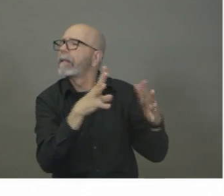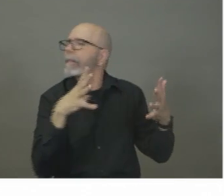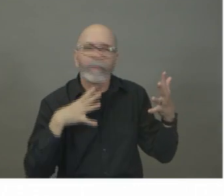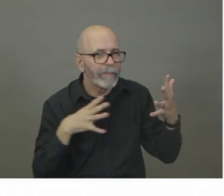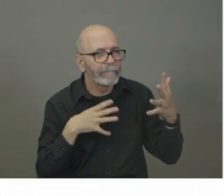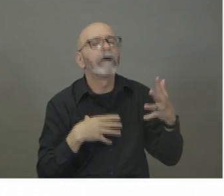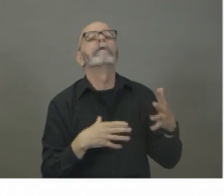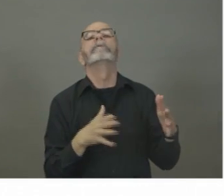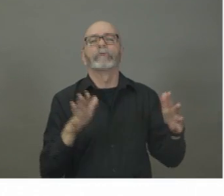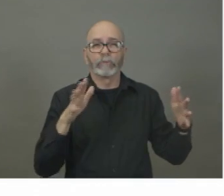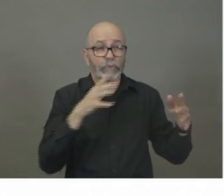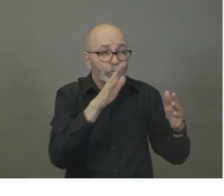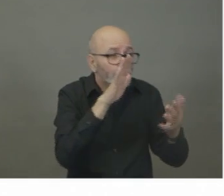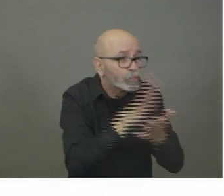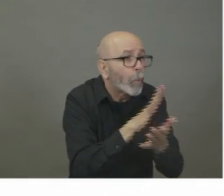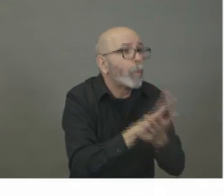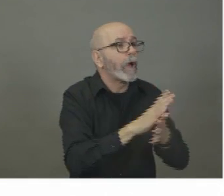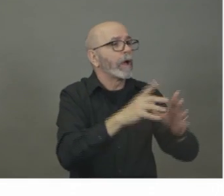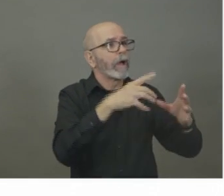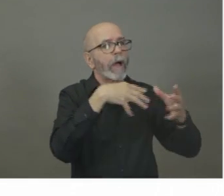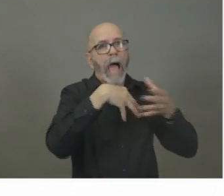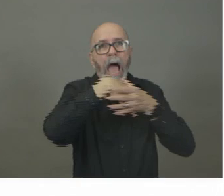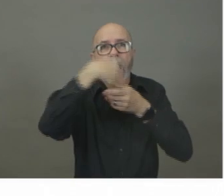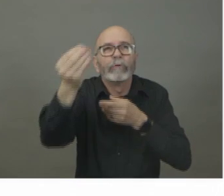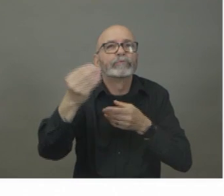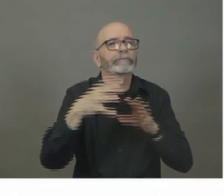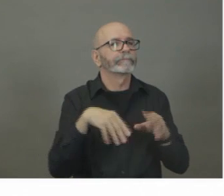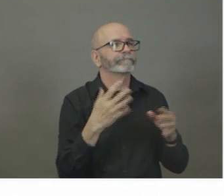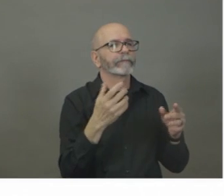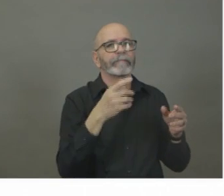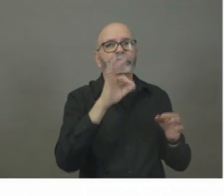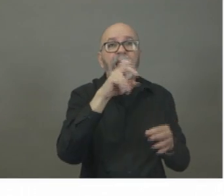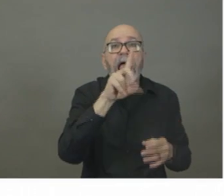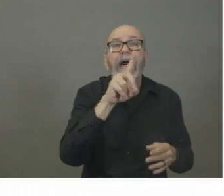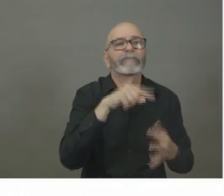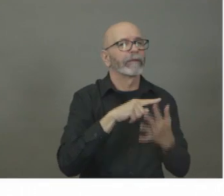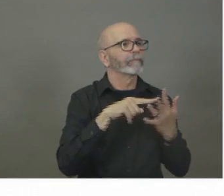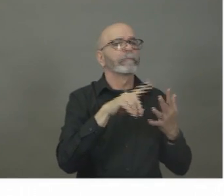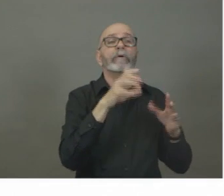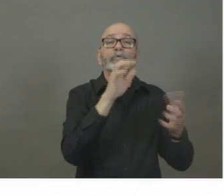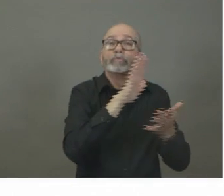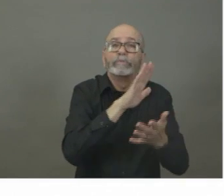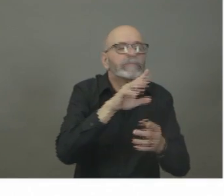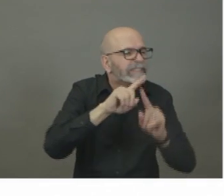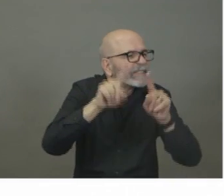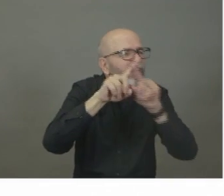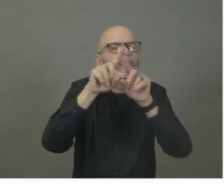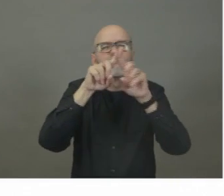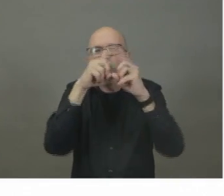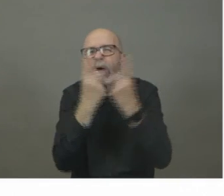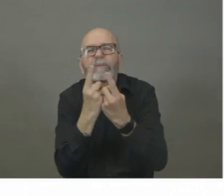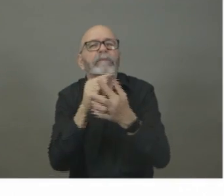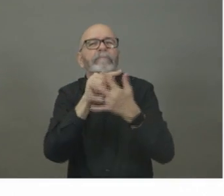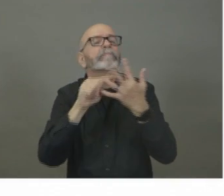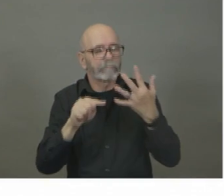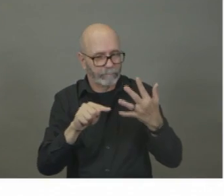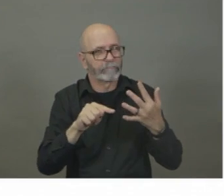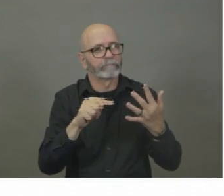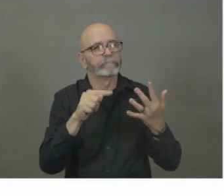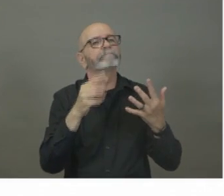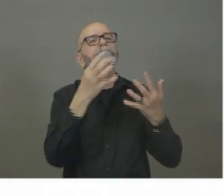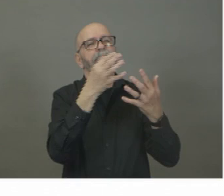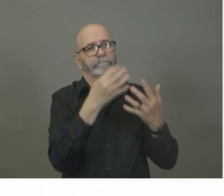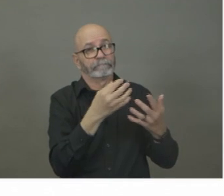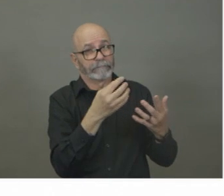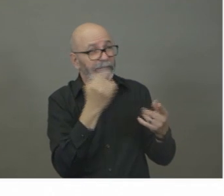working today, uh, with, uh, with the department and our colleagues across the province. Uh, to make sure that we can deal with the very potential shortage that we